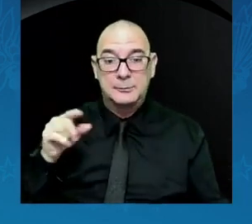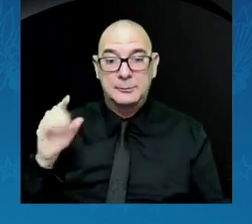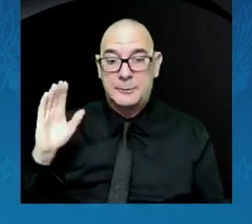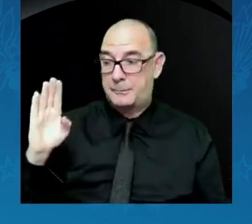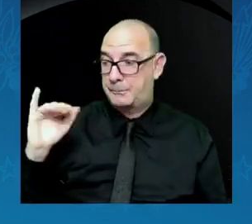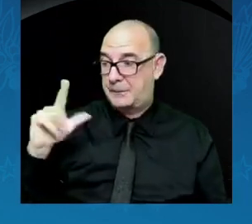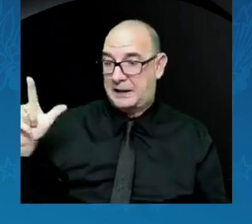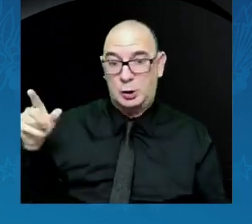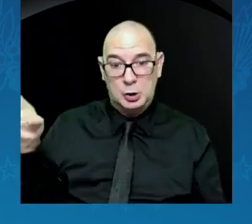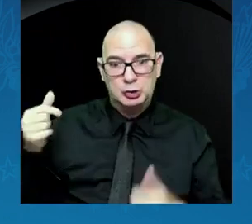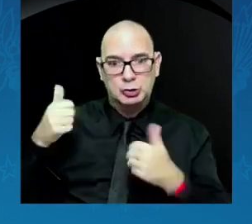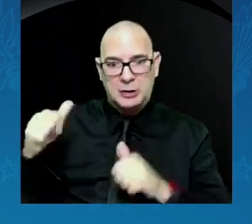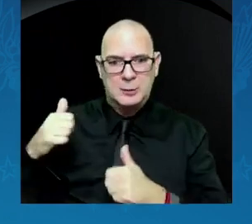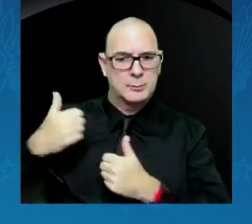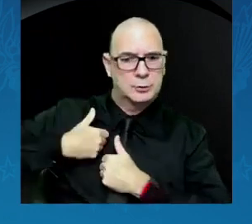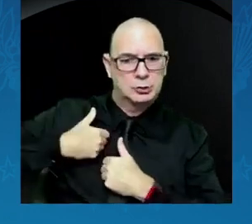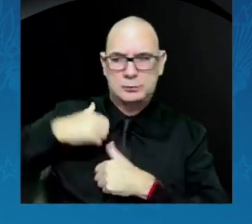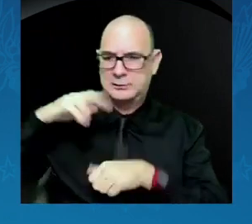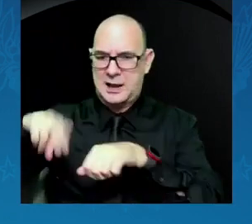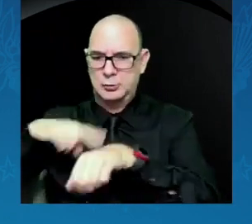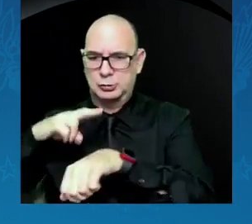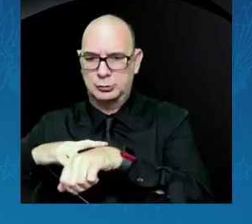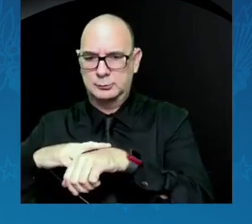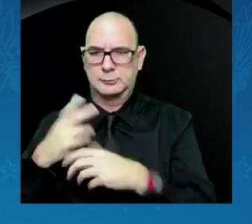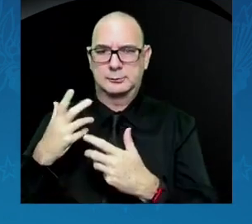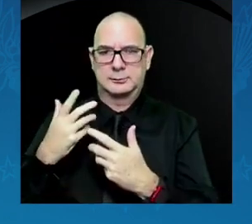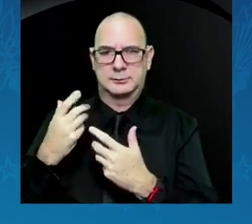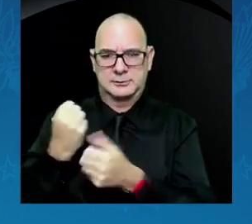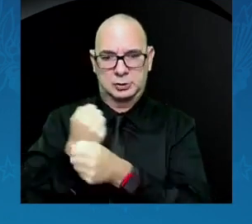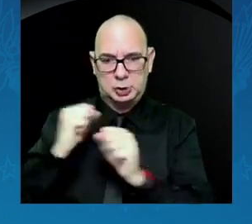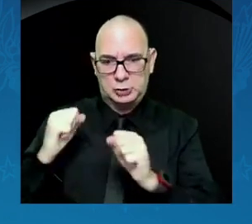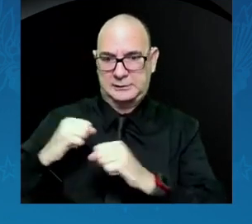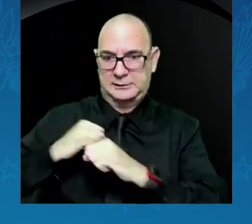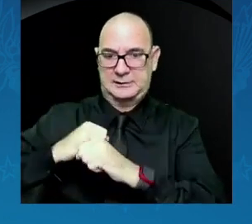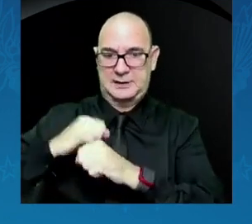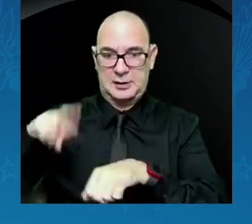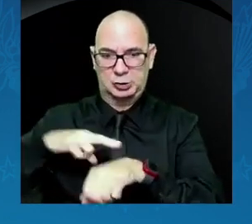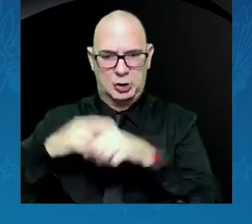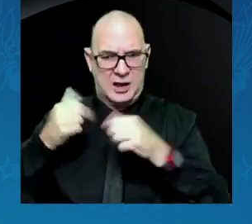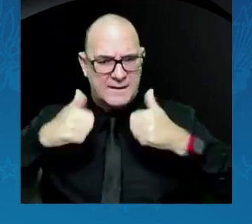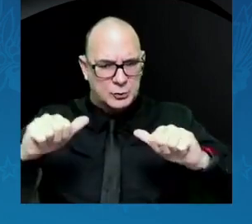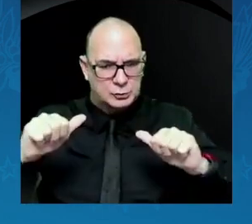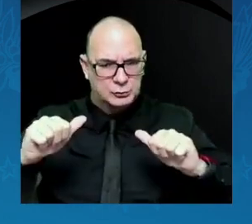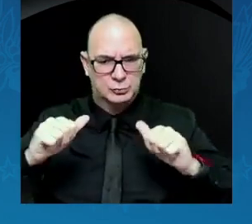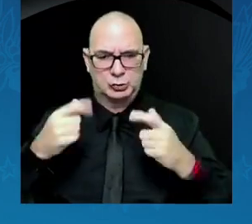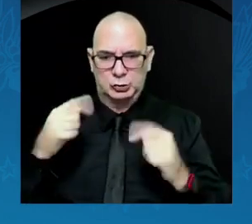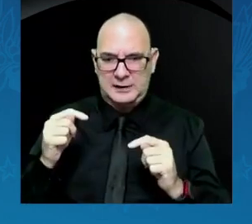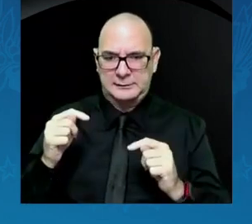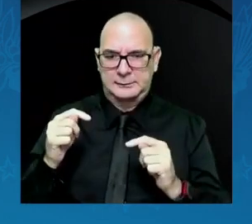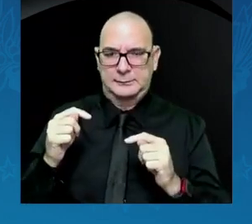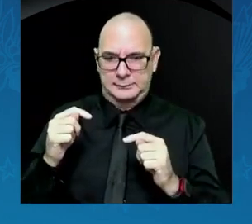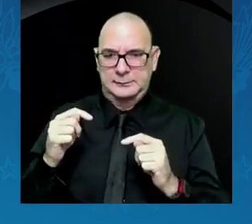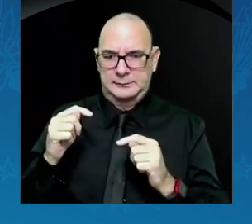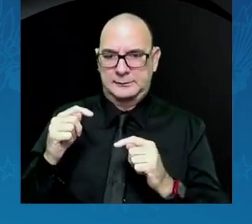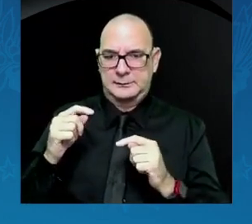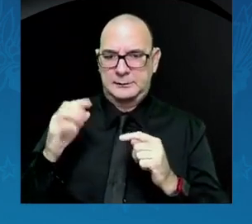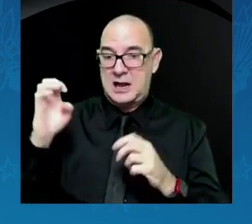security efforts, to STEM education and the emerging space economy.